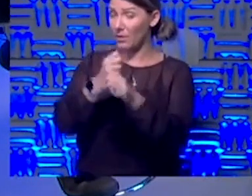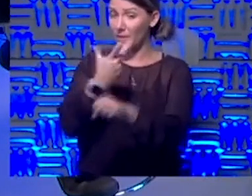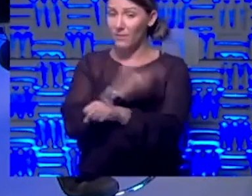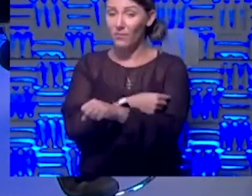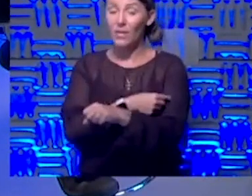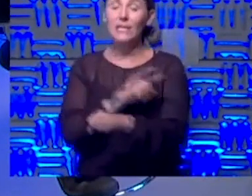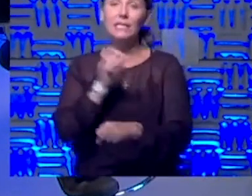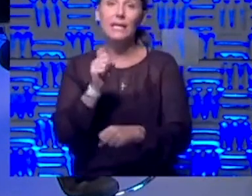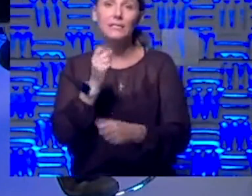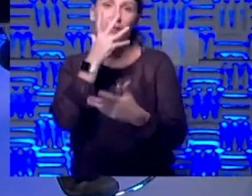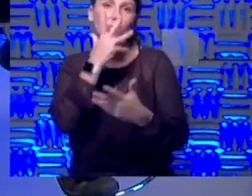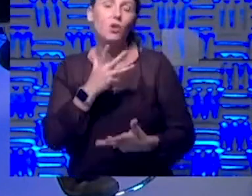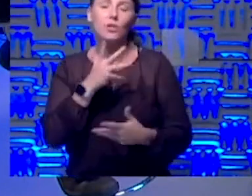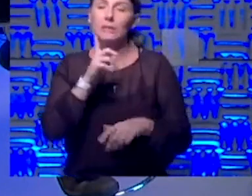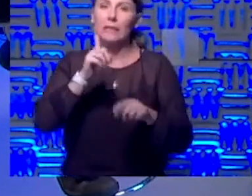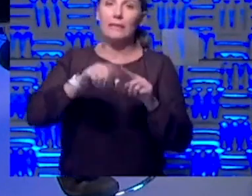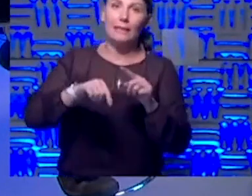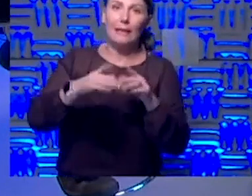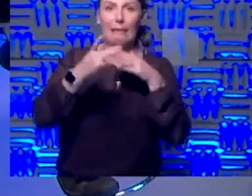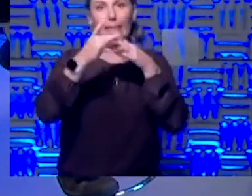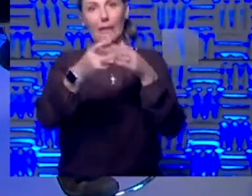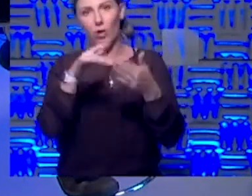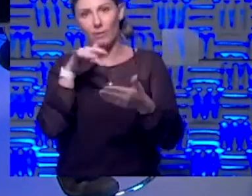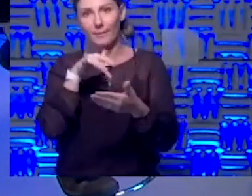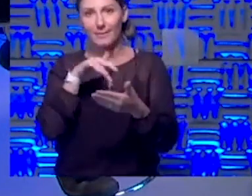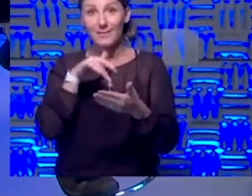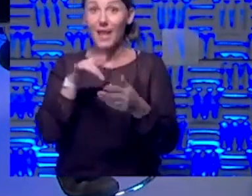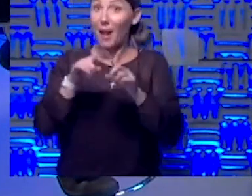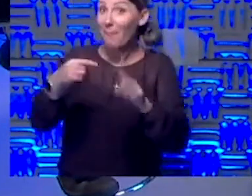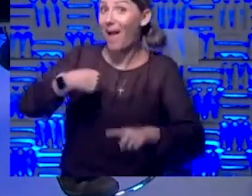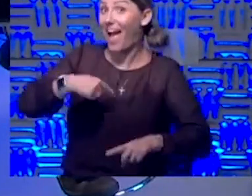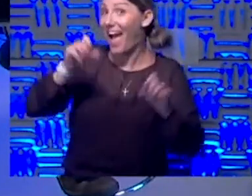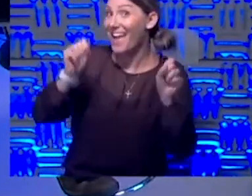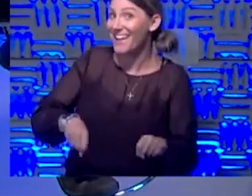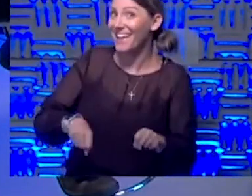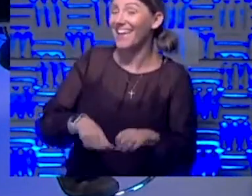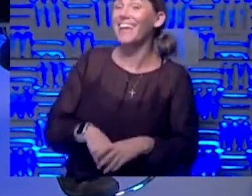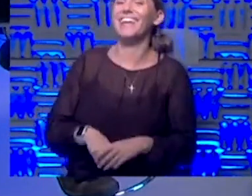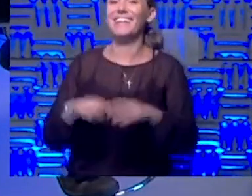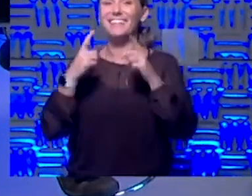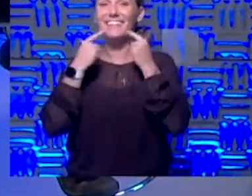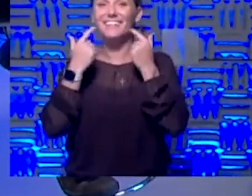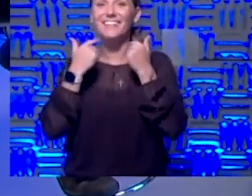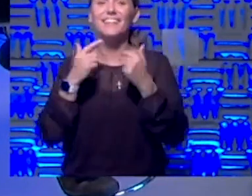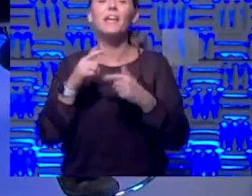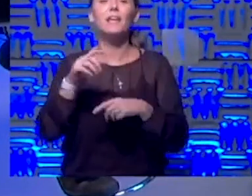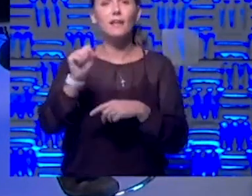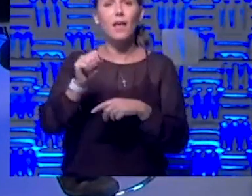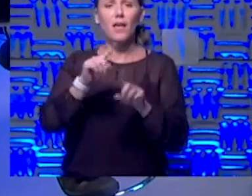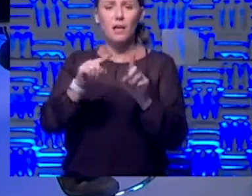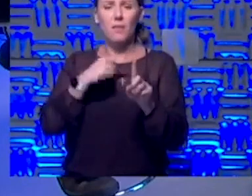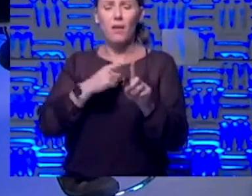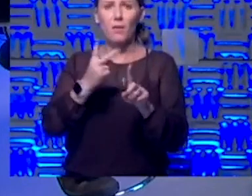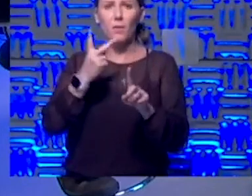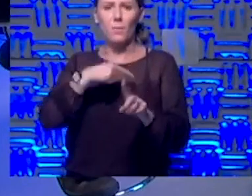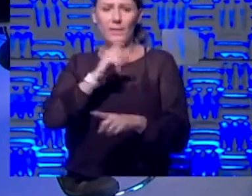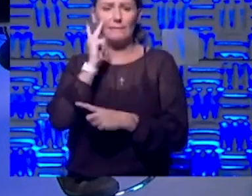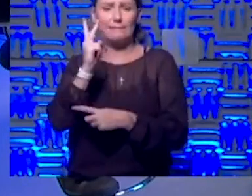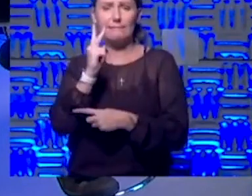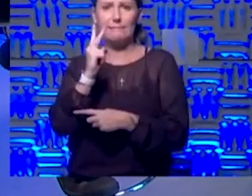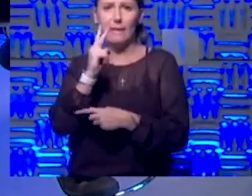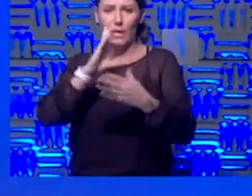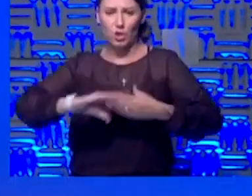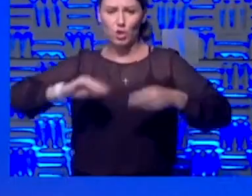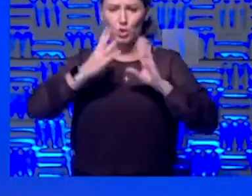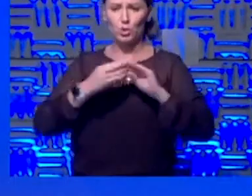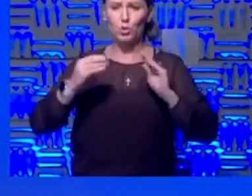Unfortunately, I can as part of the leader of the study. You I can, though. But I think we see stories all the time about people, and they've